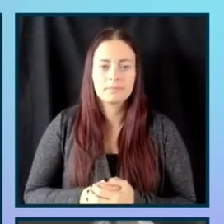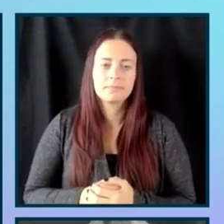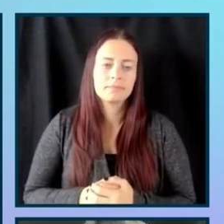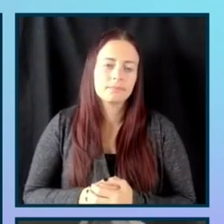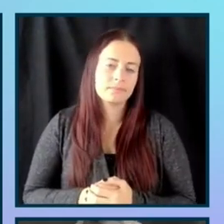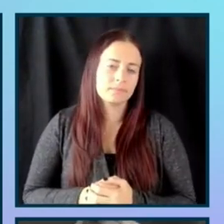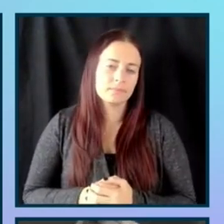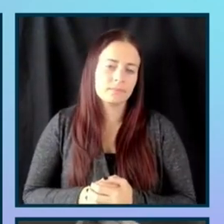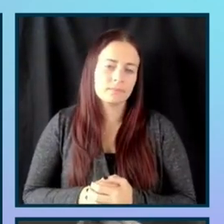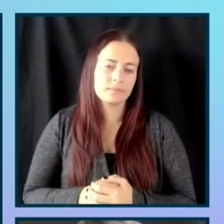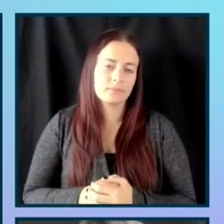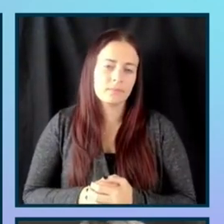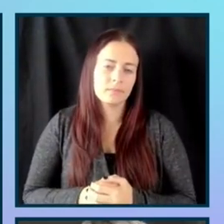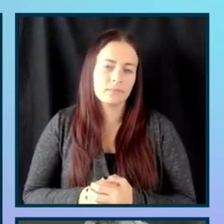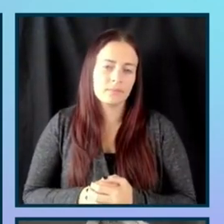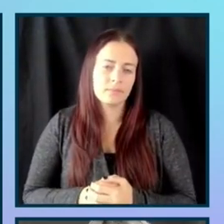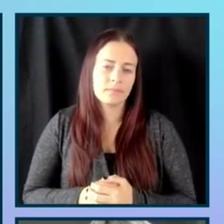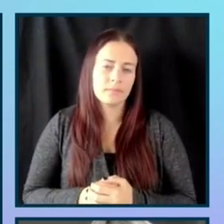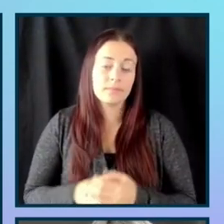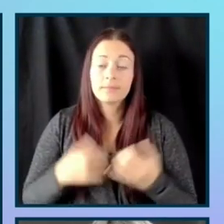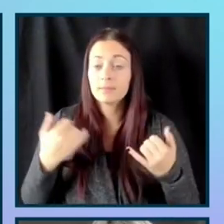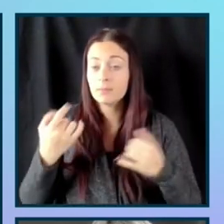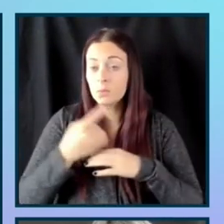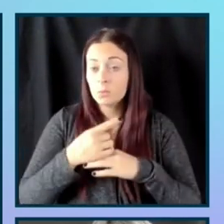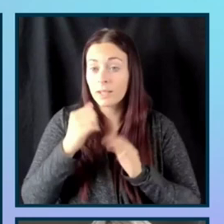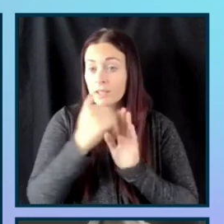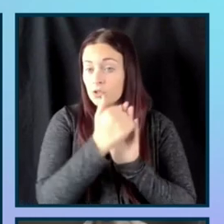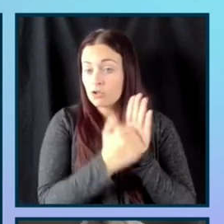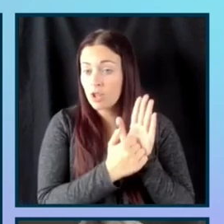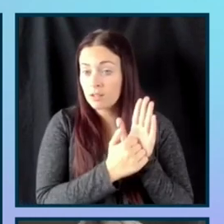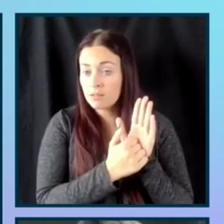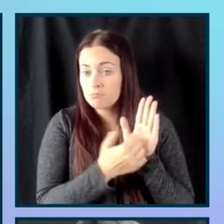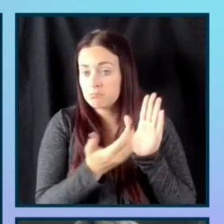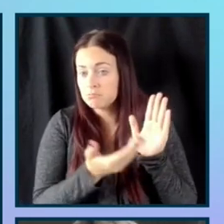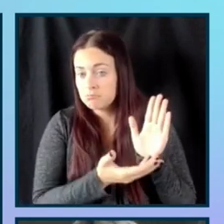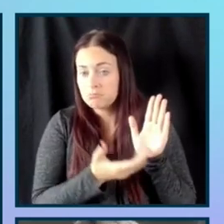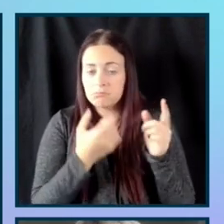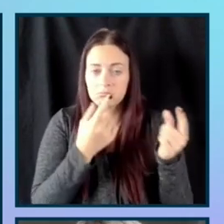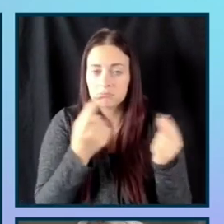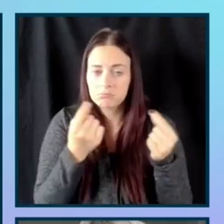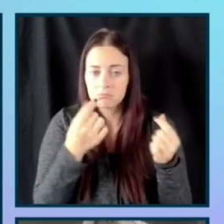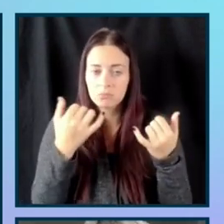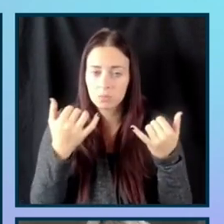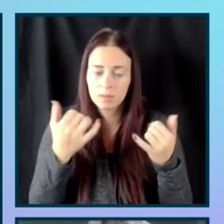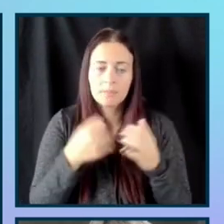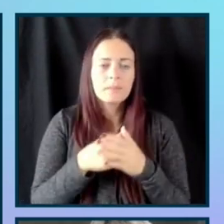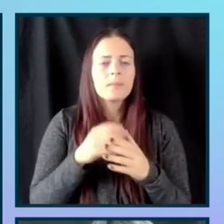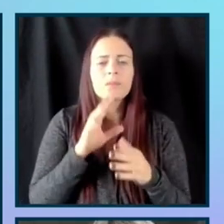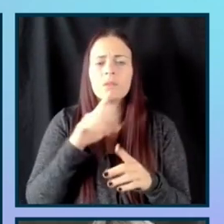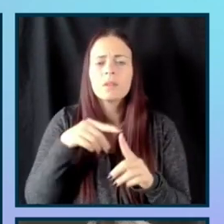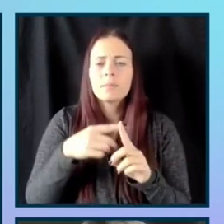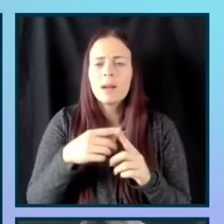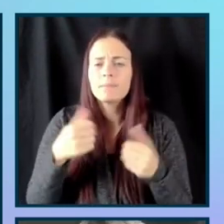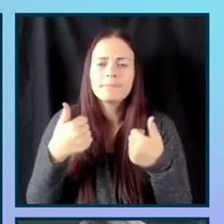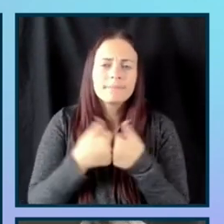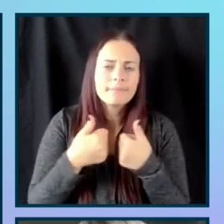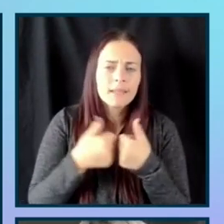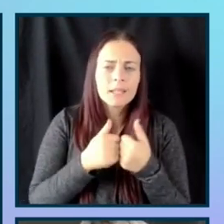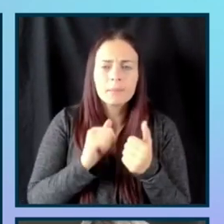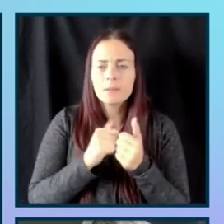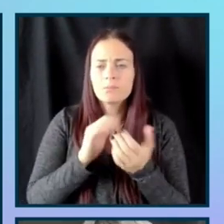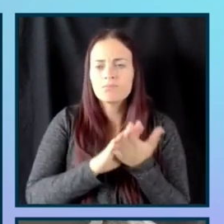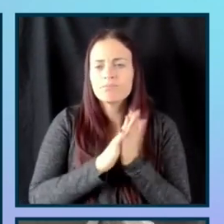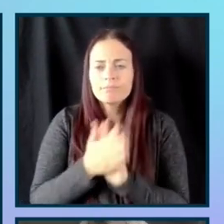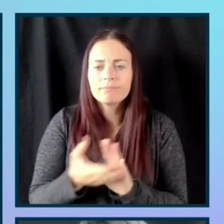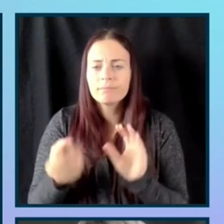So for today's agenda, we're going to go through just talking about inclusivity and games. What